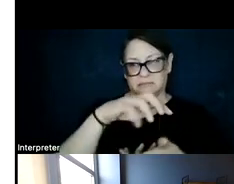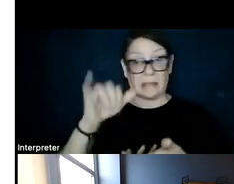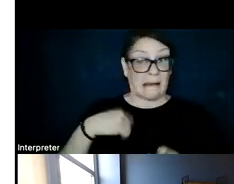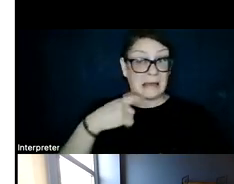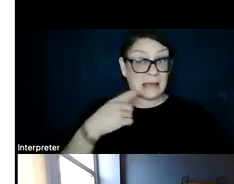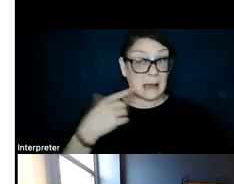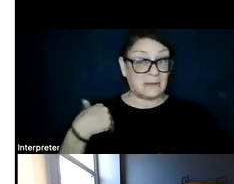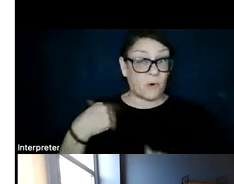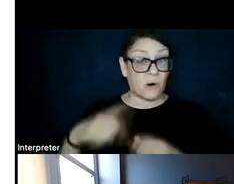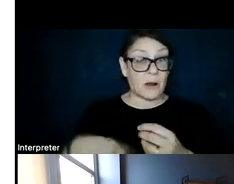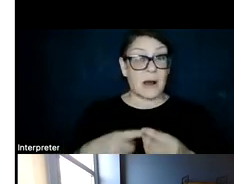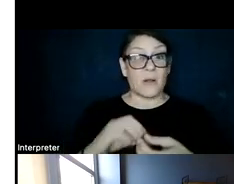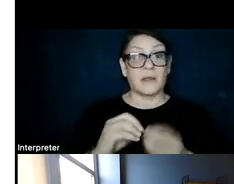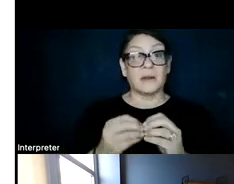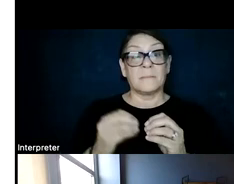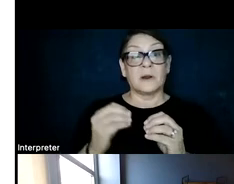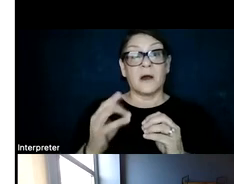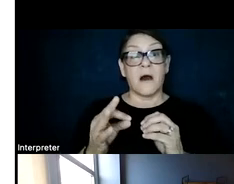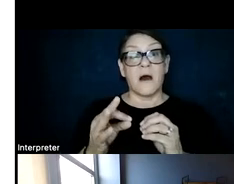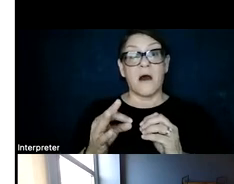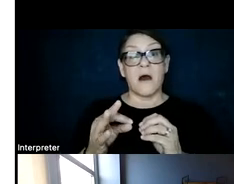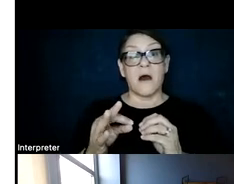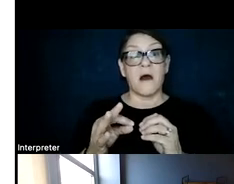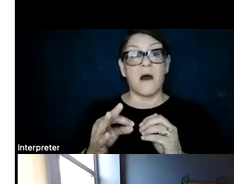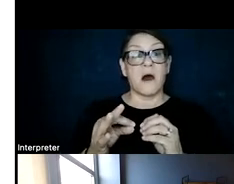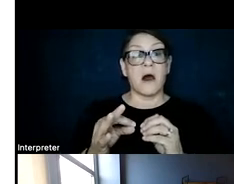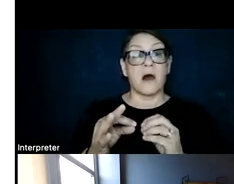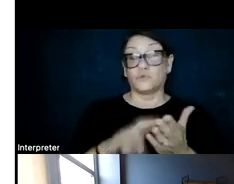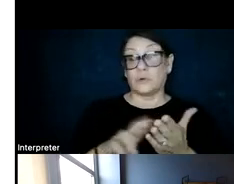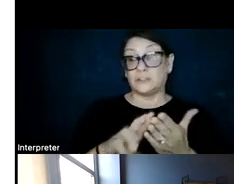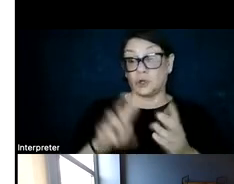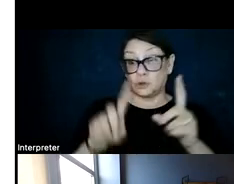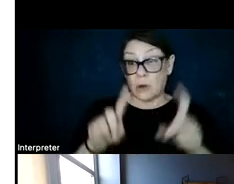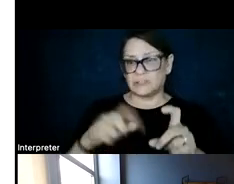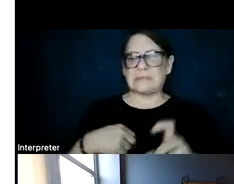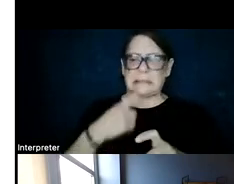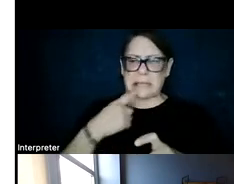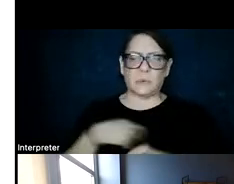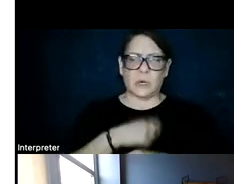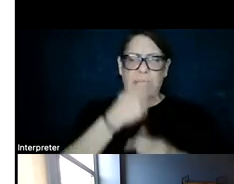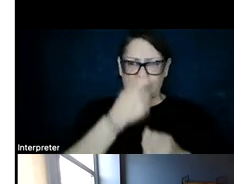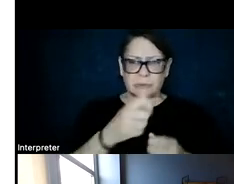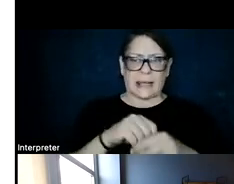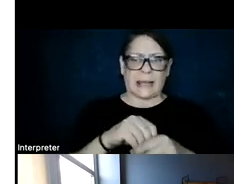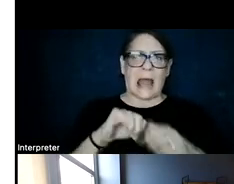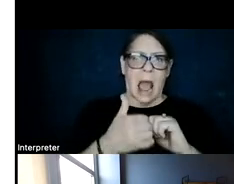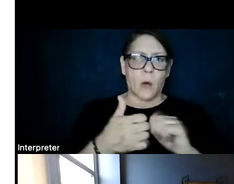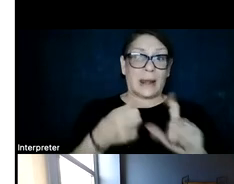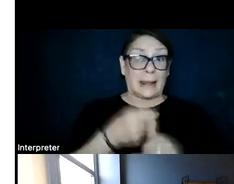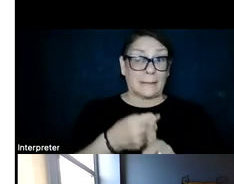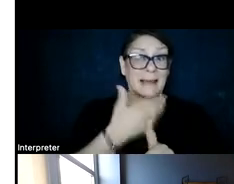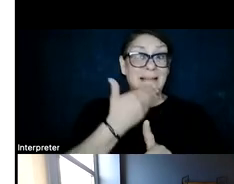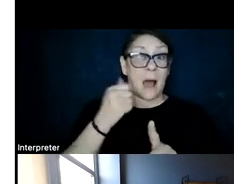number of, when I introduced the research questions, I said, we really are interested in also how this impacts the optimal